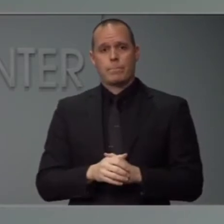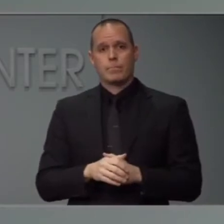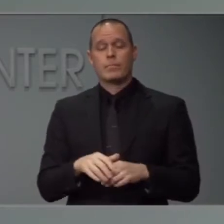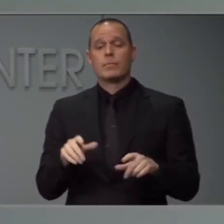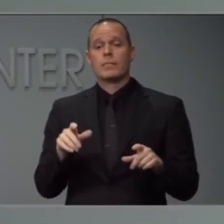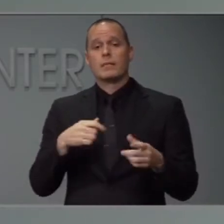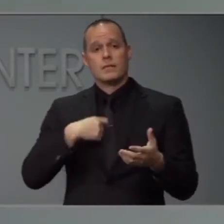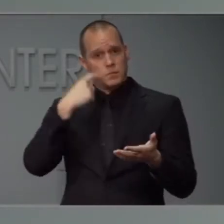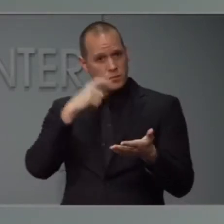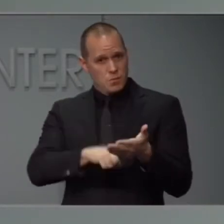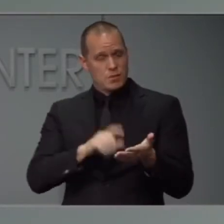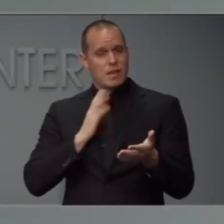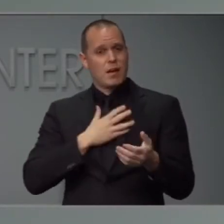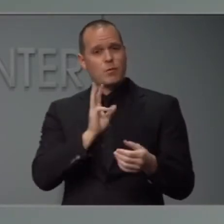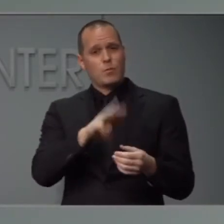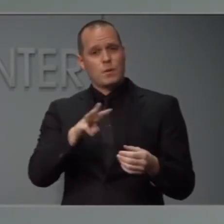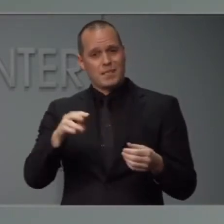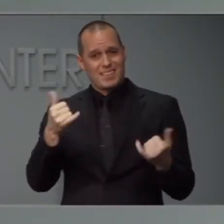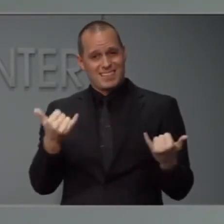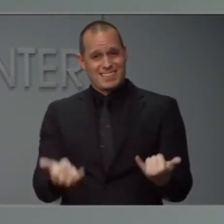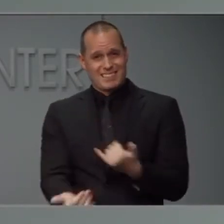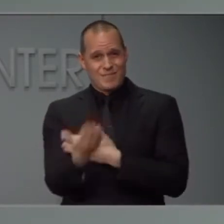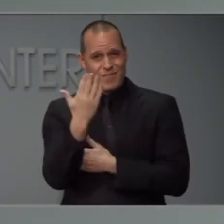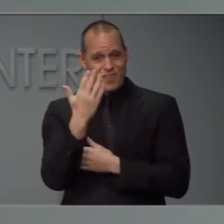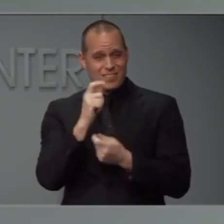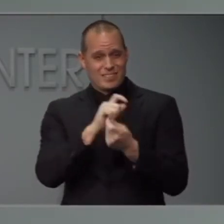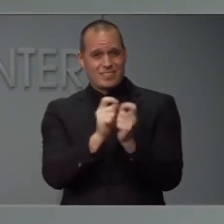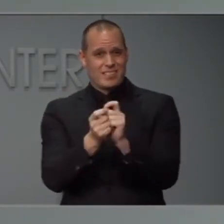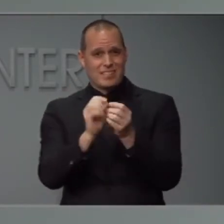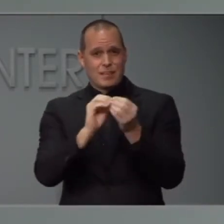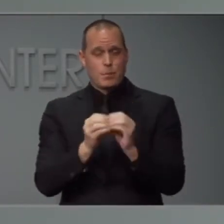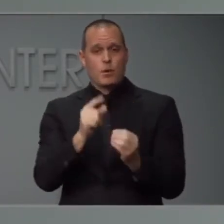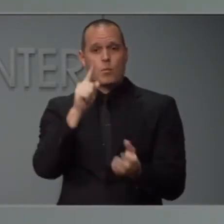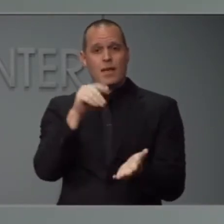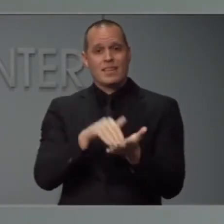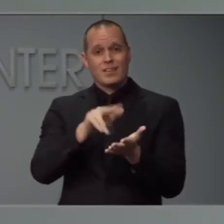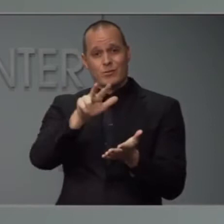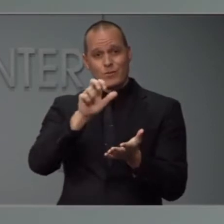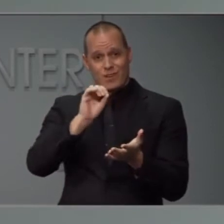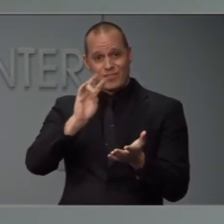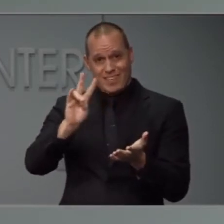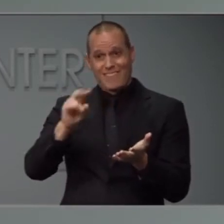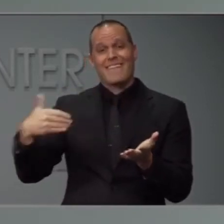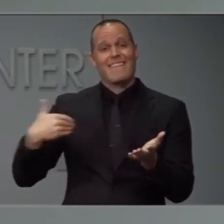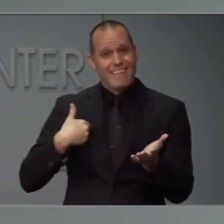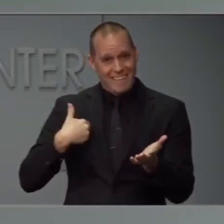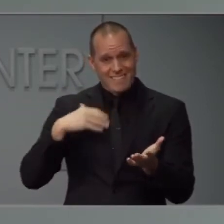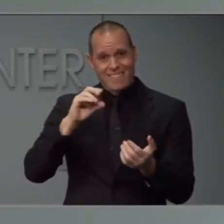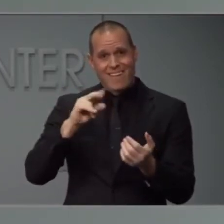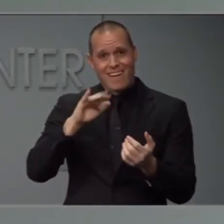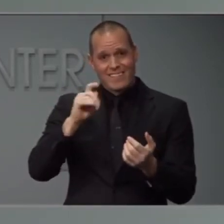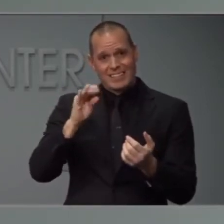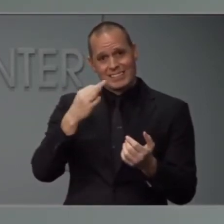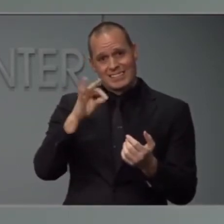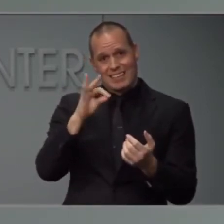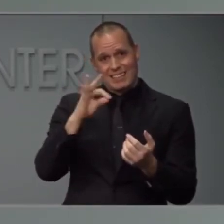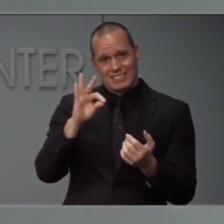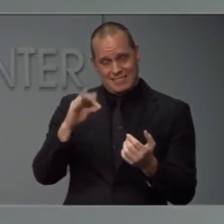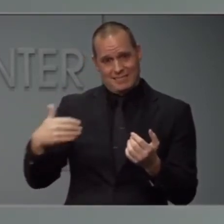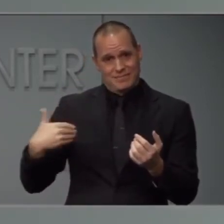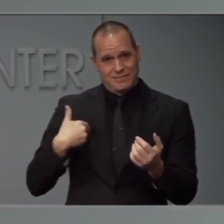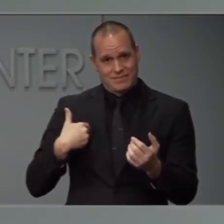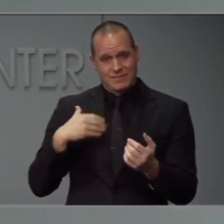on our website this morning, there are 1,307 cases now here in North Carolina of COVID